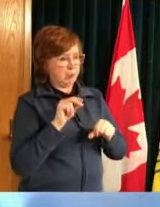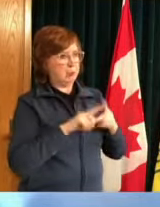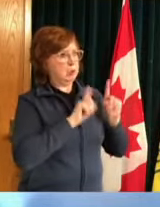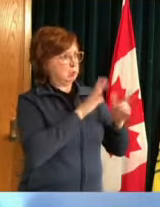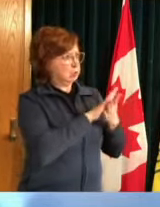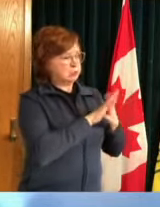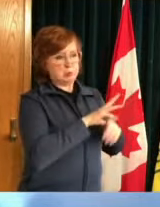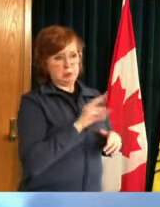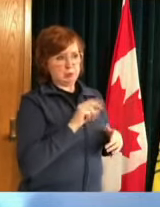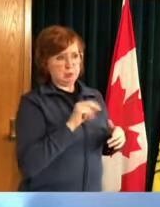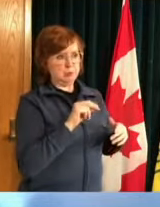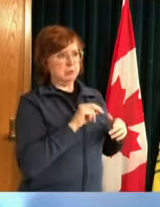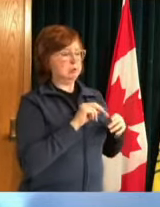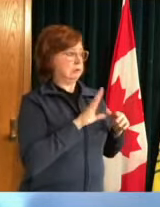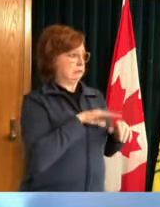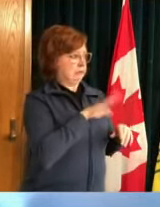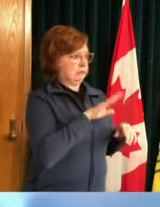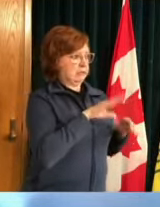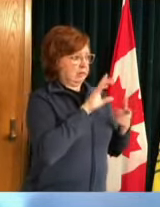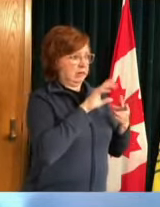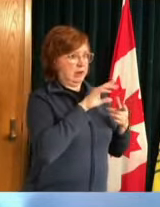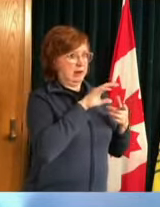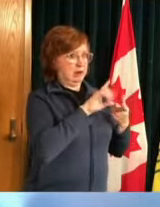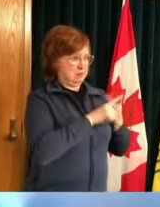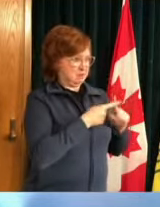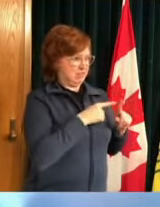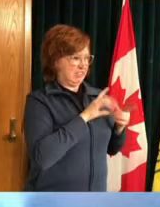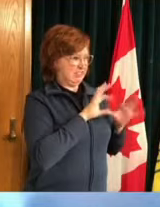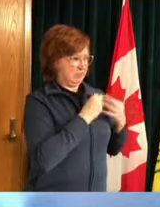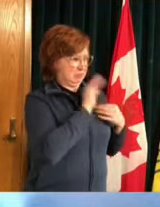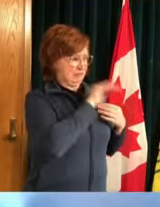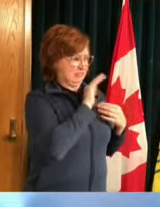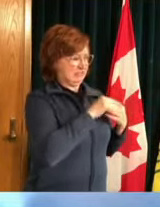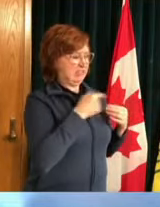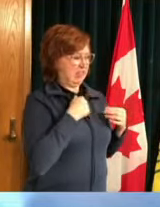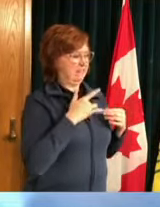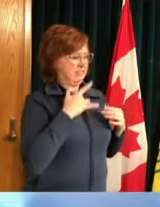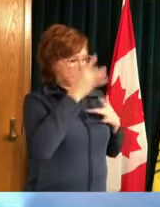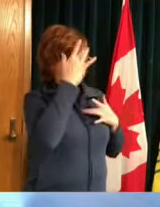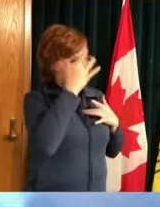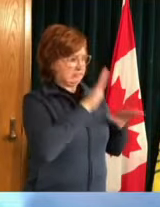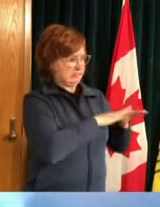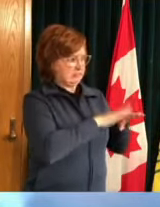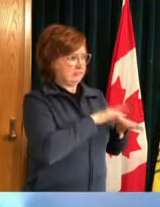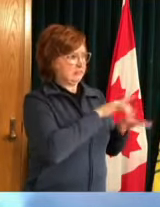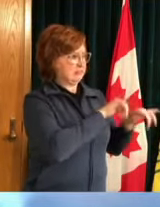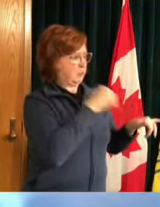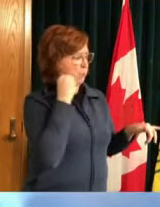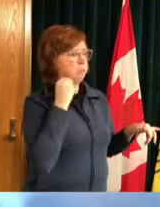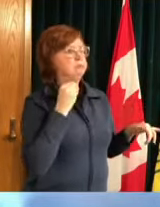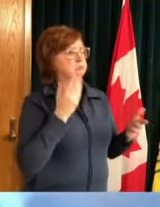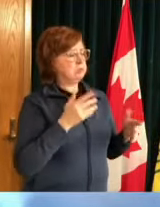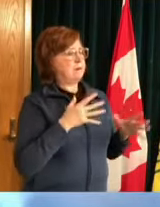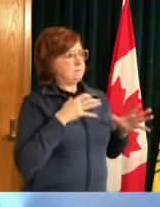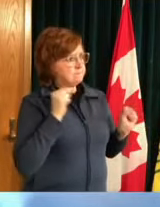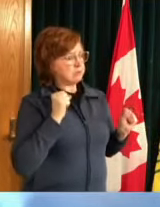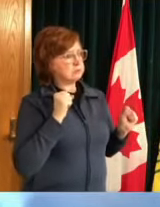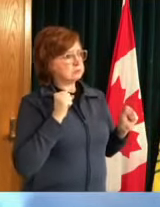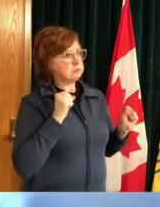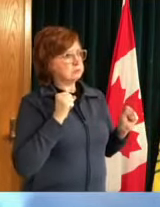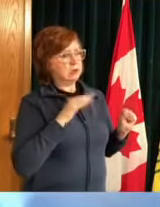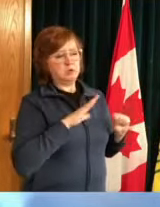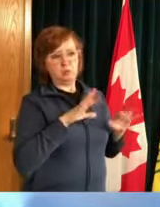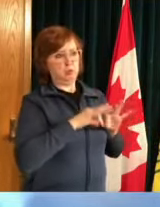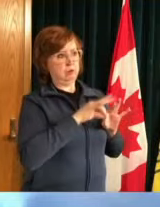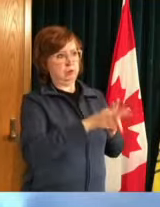smallest number of contacts having that list ready for public health the more quickly we do these actions it doesn't matter if it's an